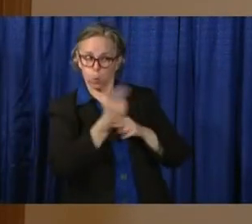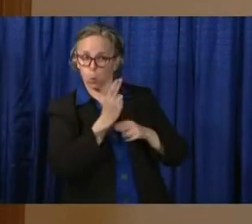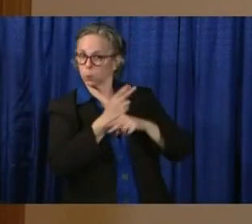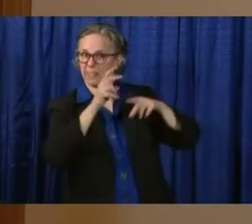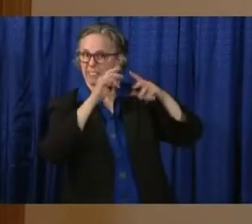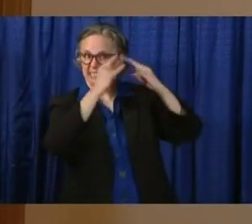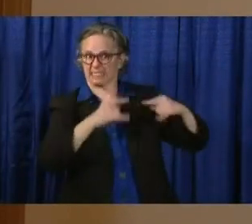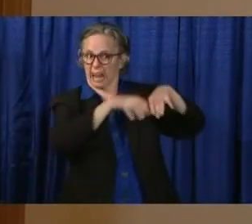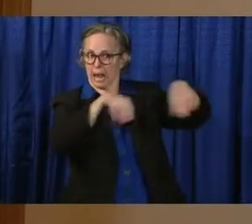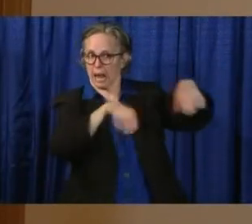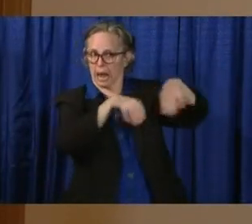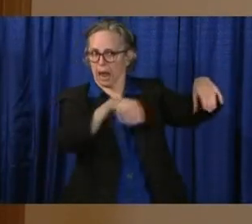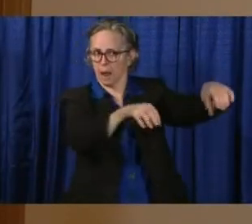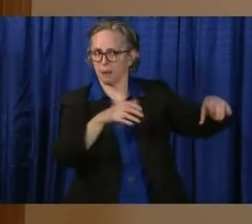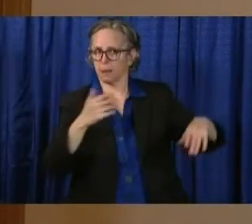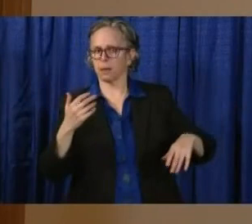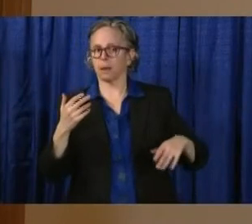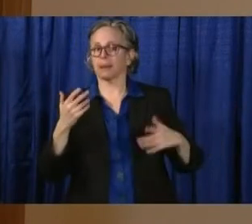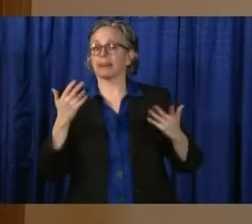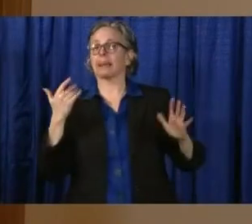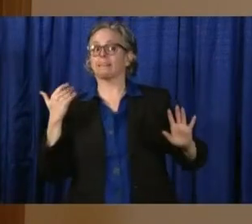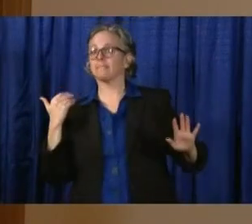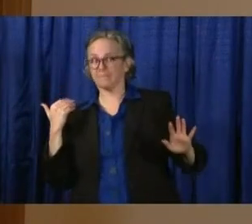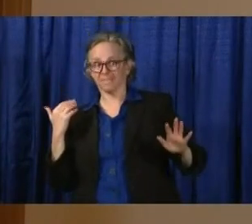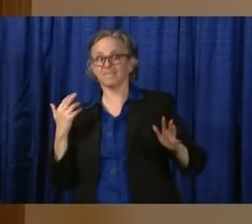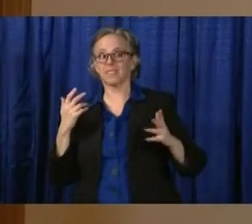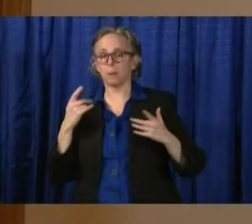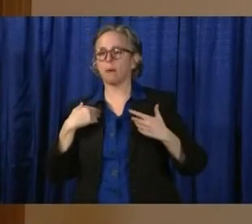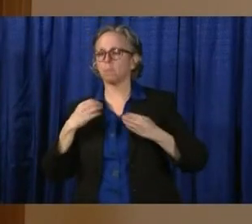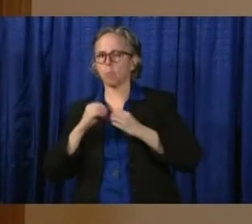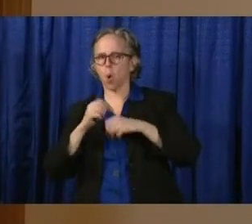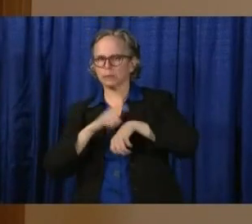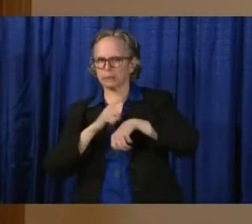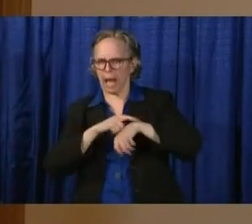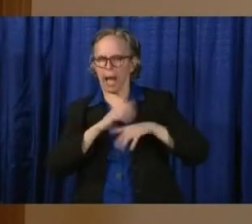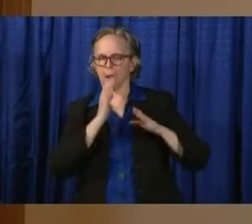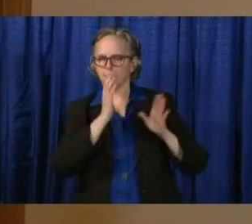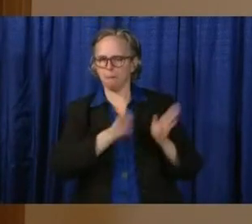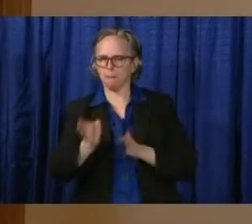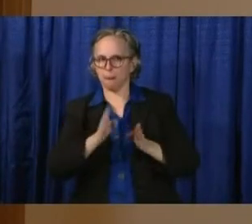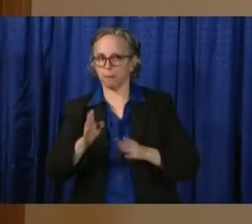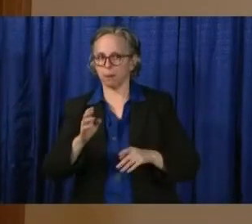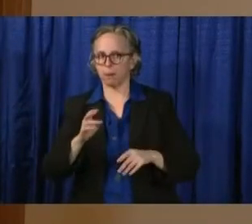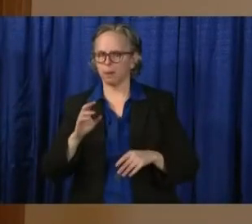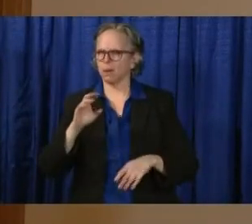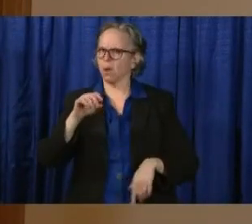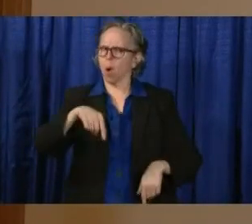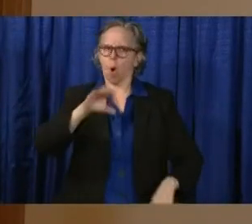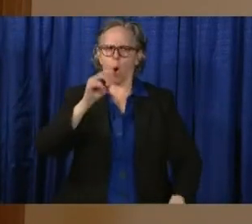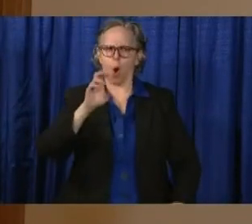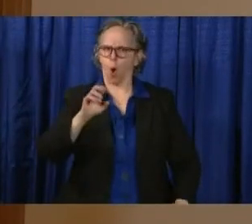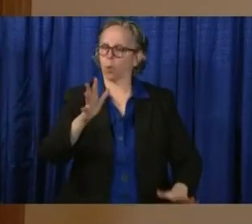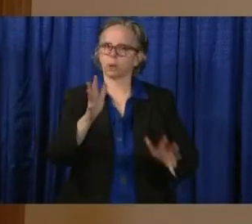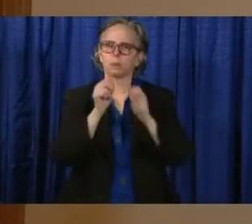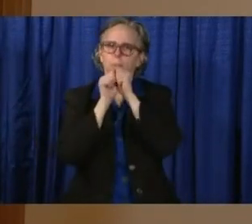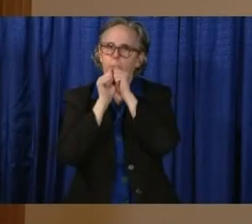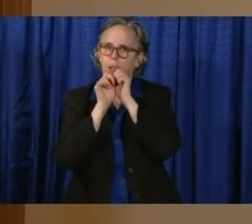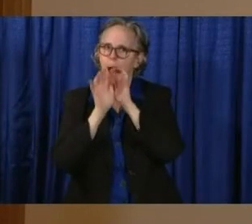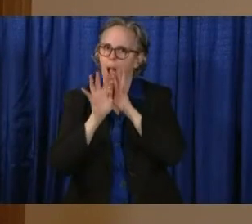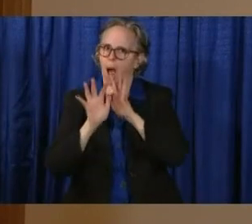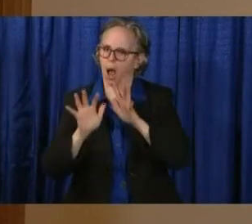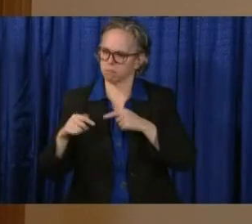a very thoughtful, intentional way. We're so blessed in Ohio by this. We are going to build out some auxiliary